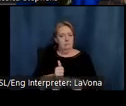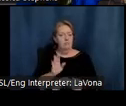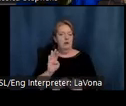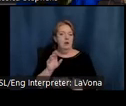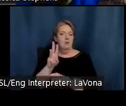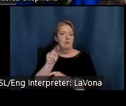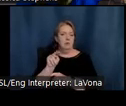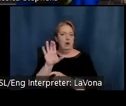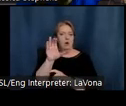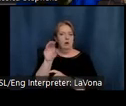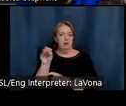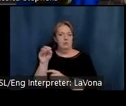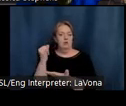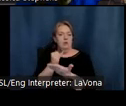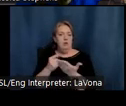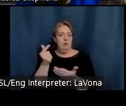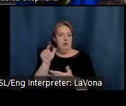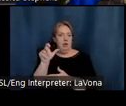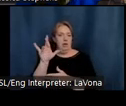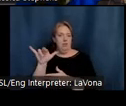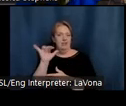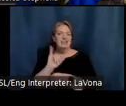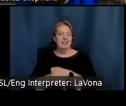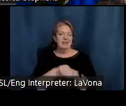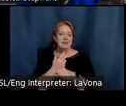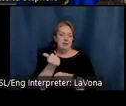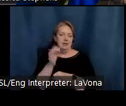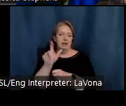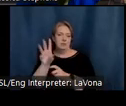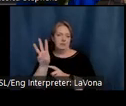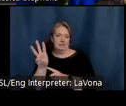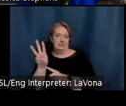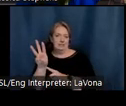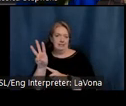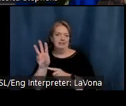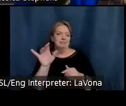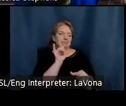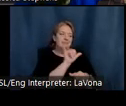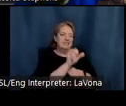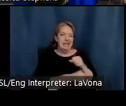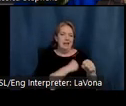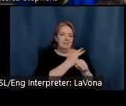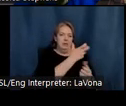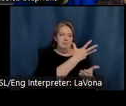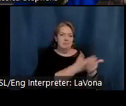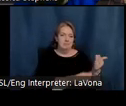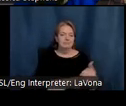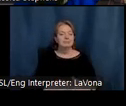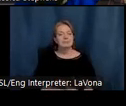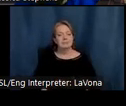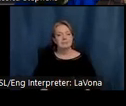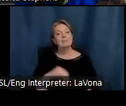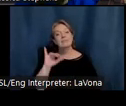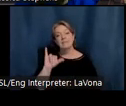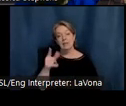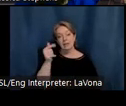Gallery in 1926, the same year as Steele's passing. This gallery,